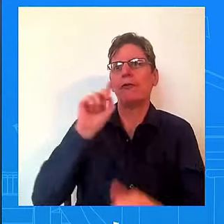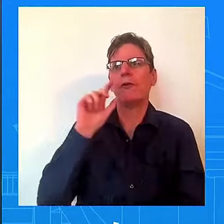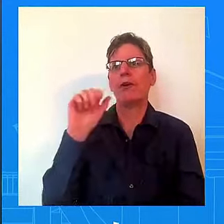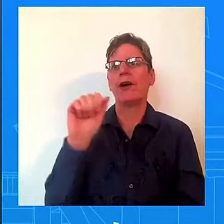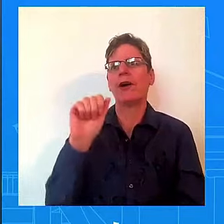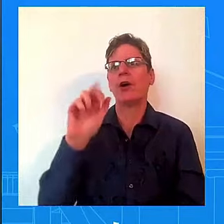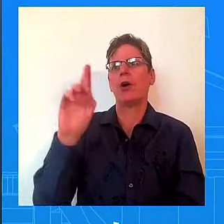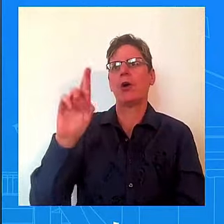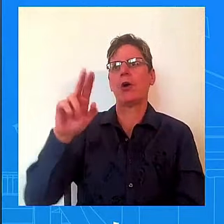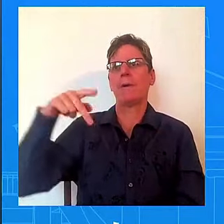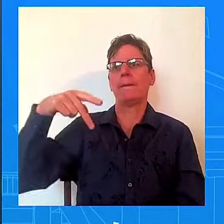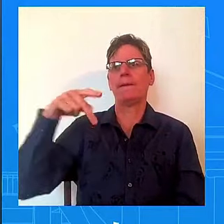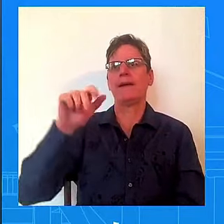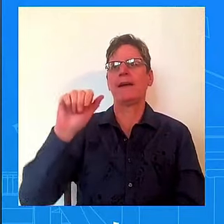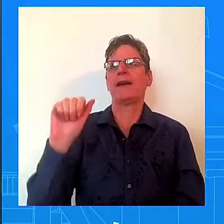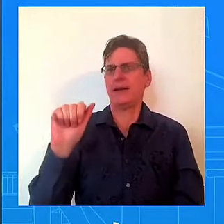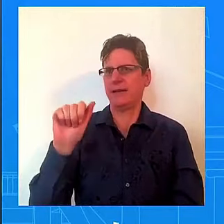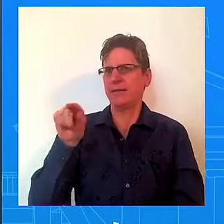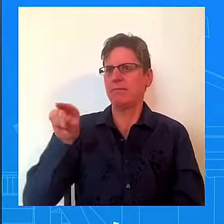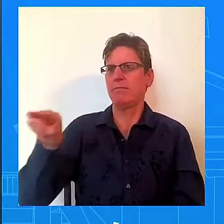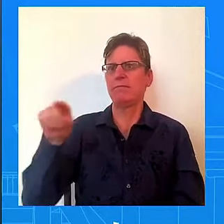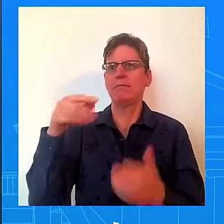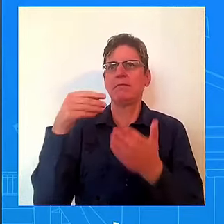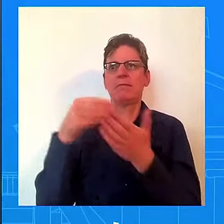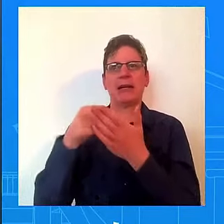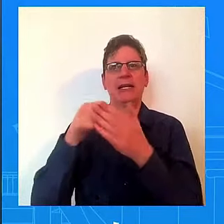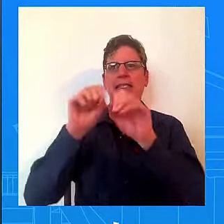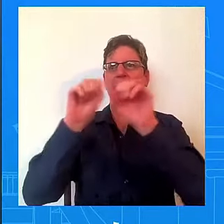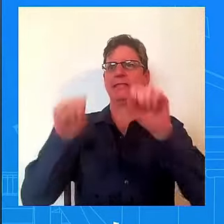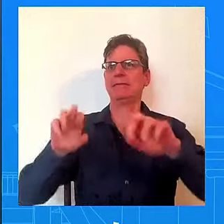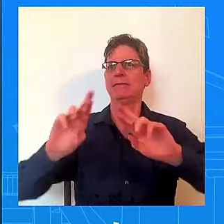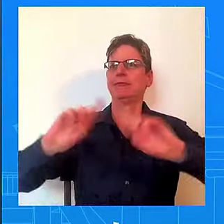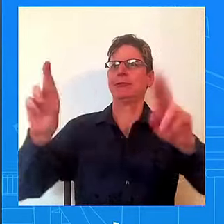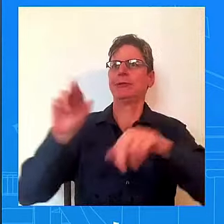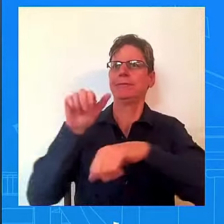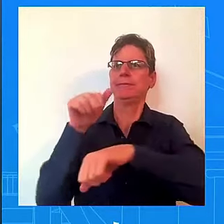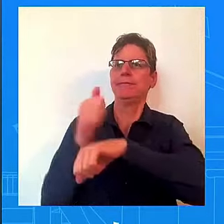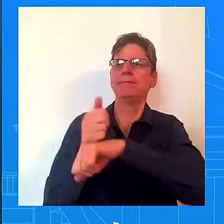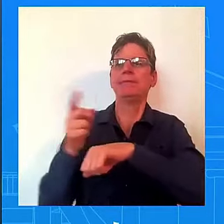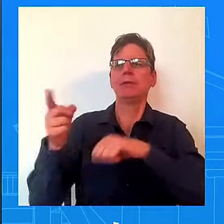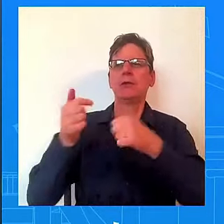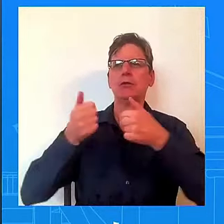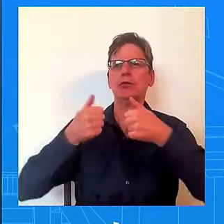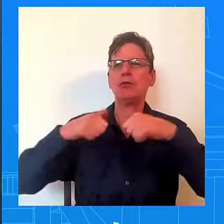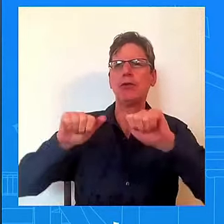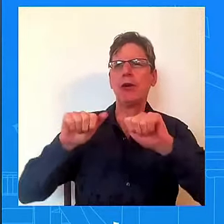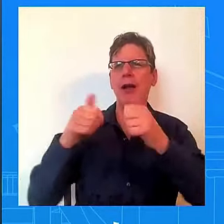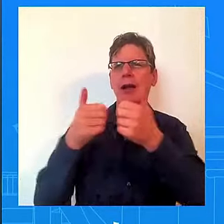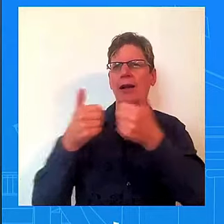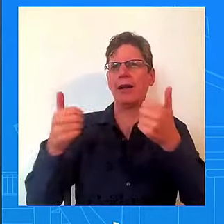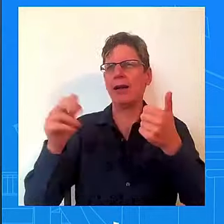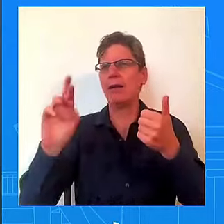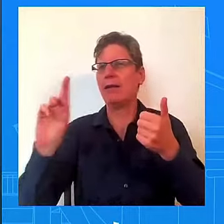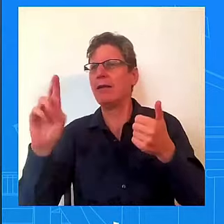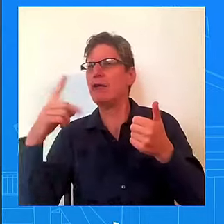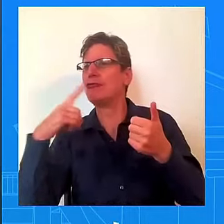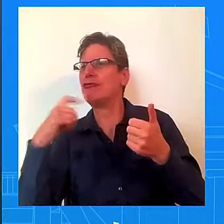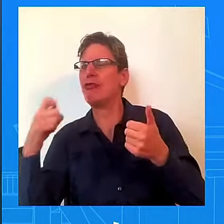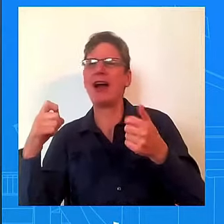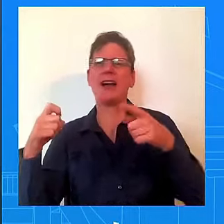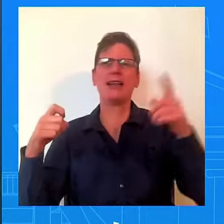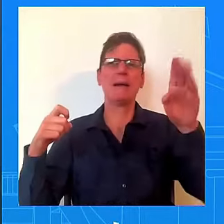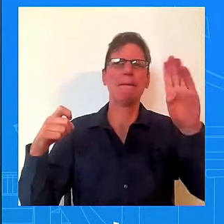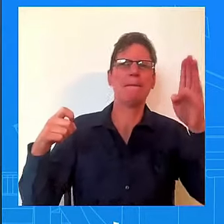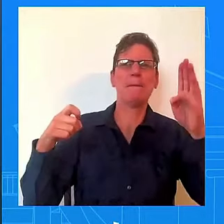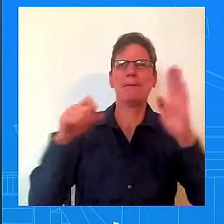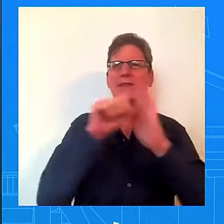repeatedly, and the vice president has said, we are the president and vice president for everyone. In my travels that I described, I've been to